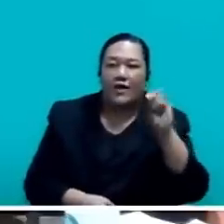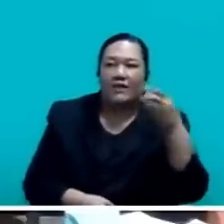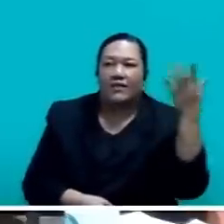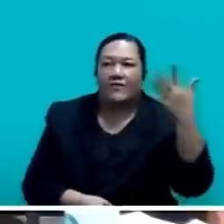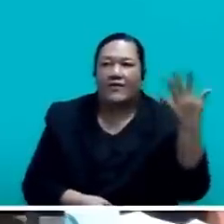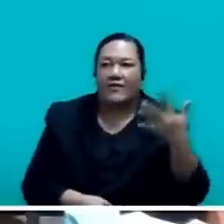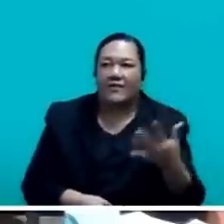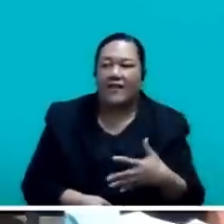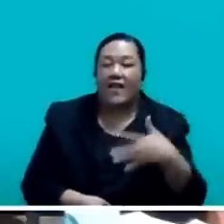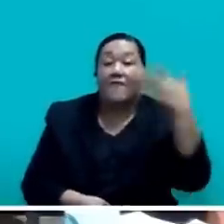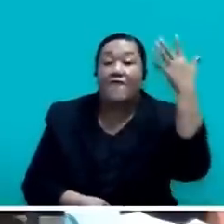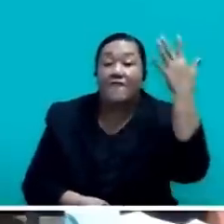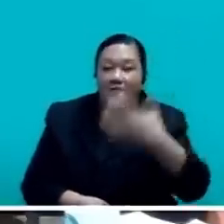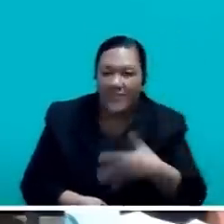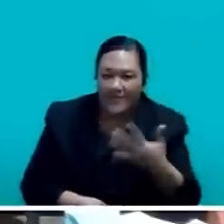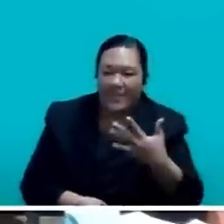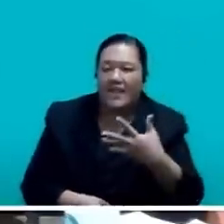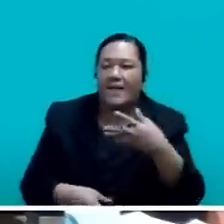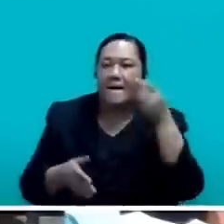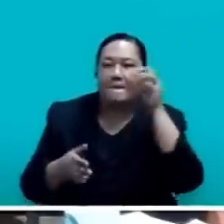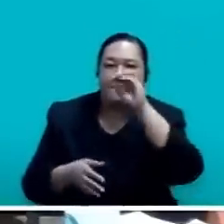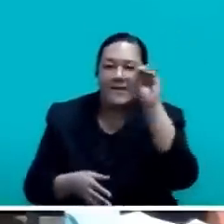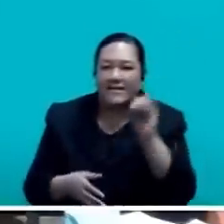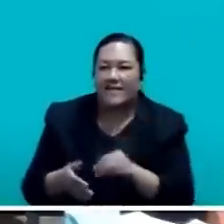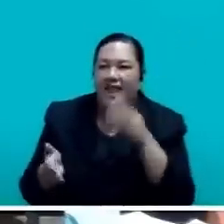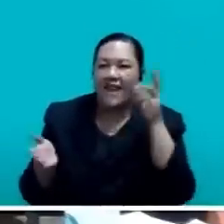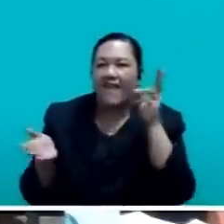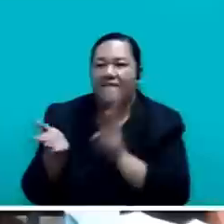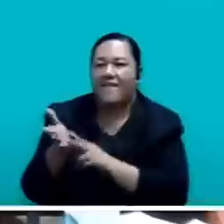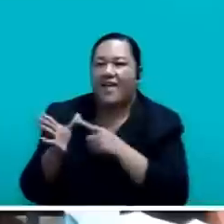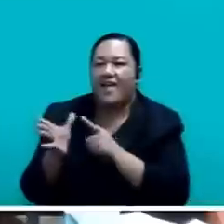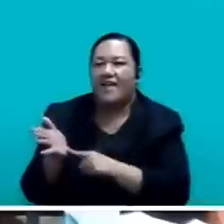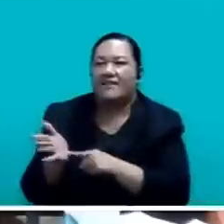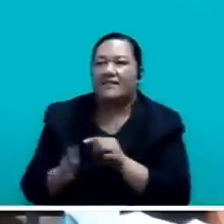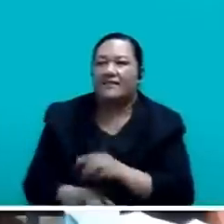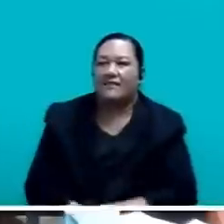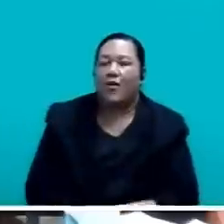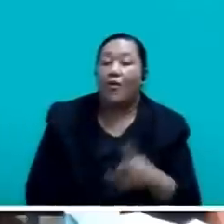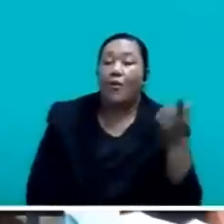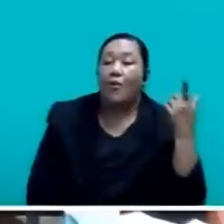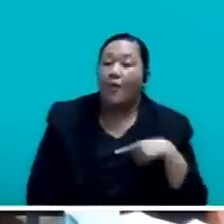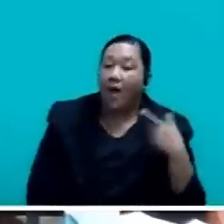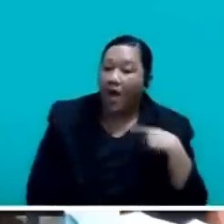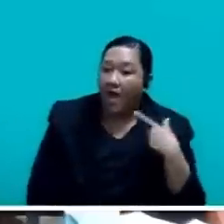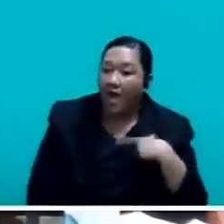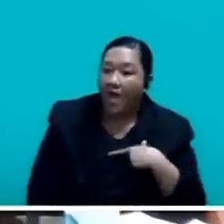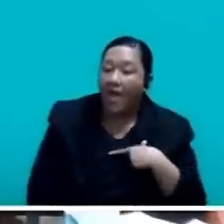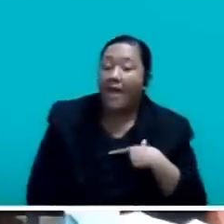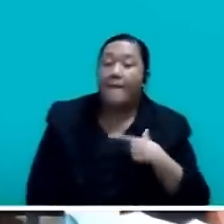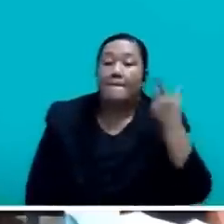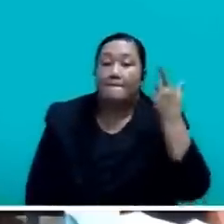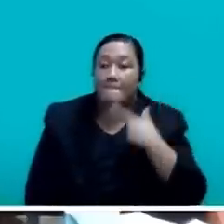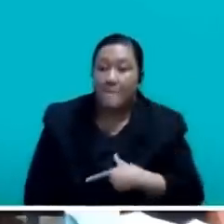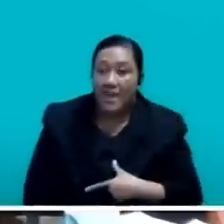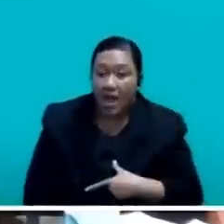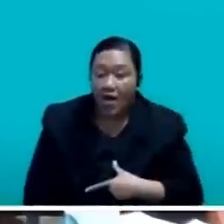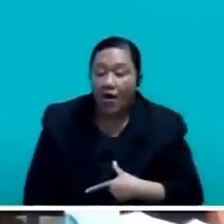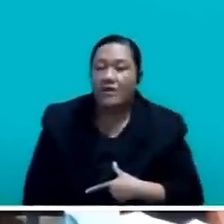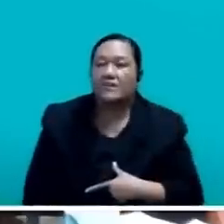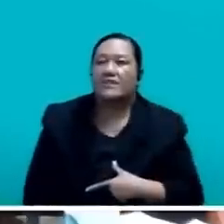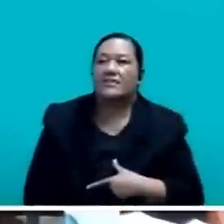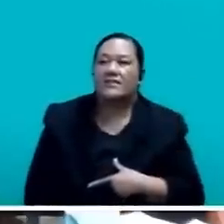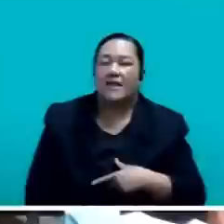15% VET. Why? Why? It was necessary to do so